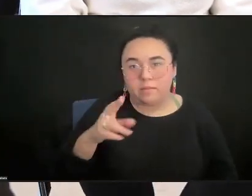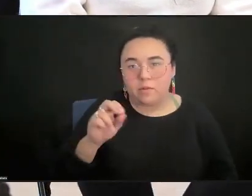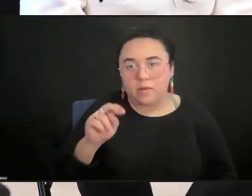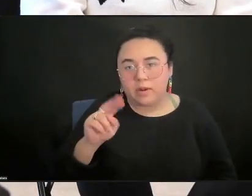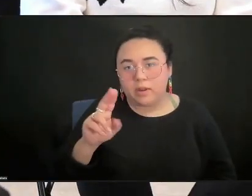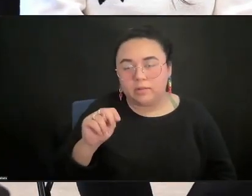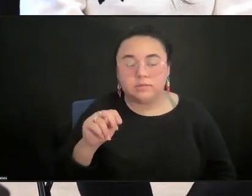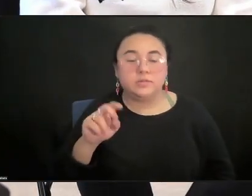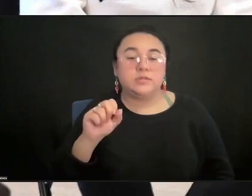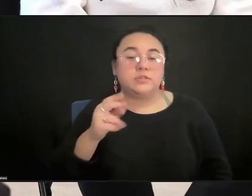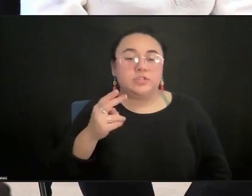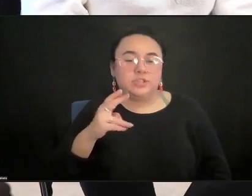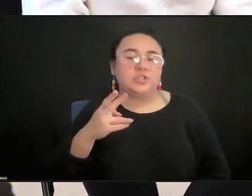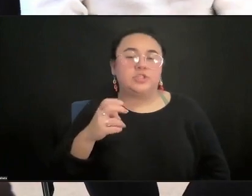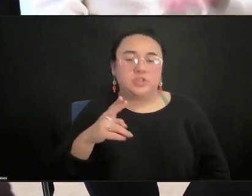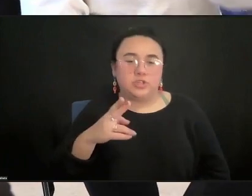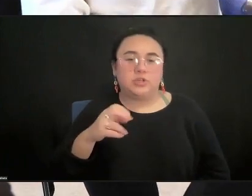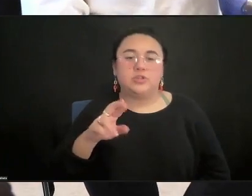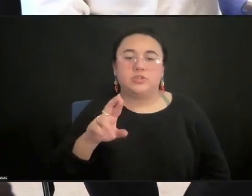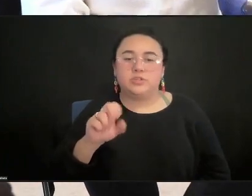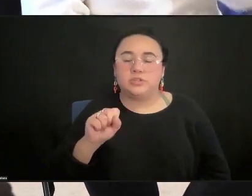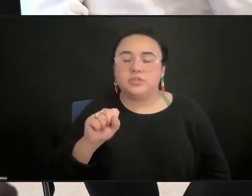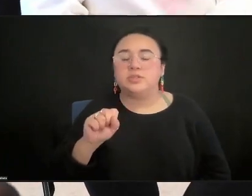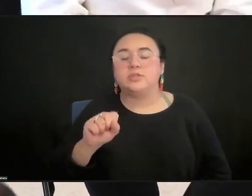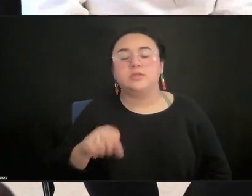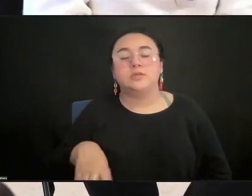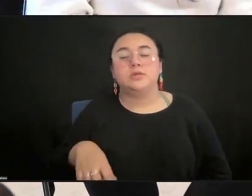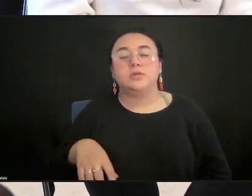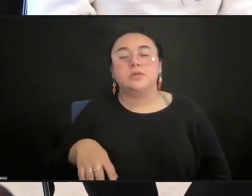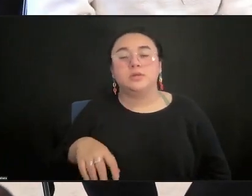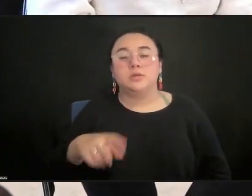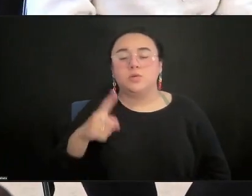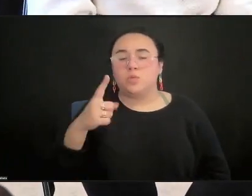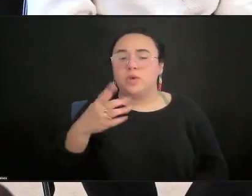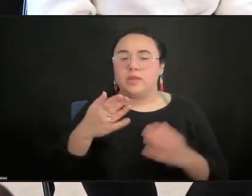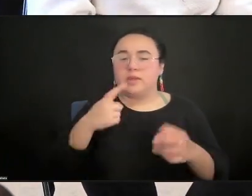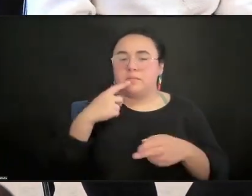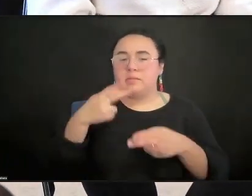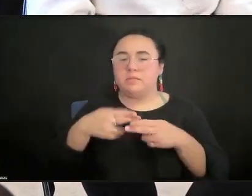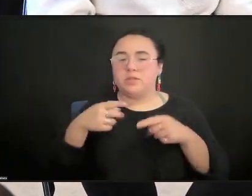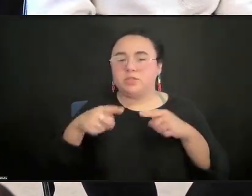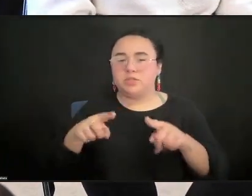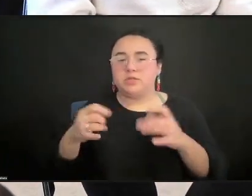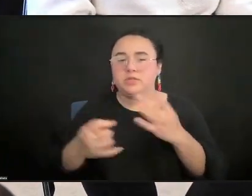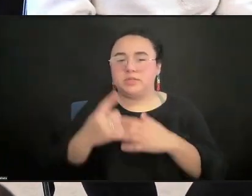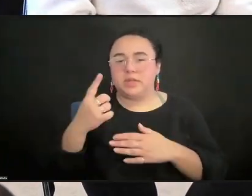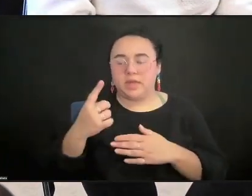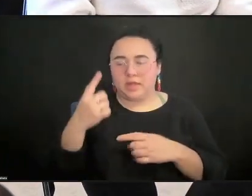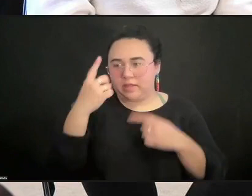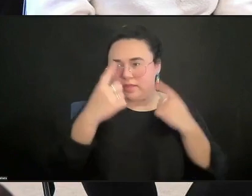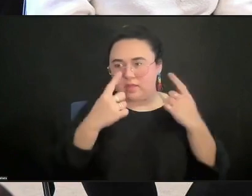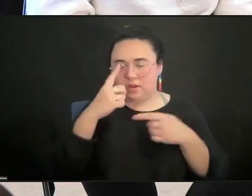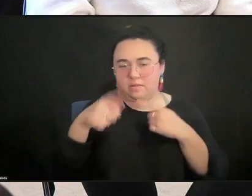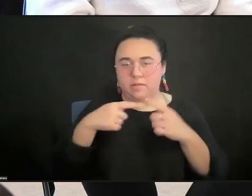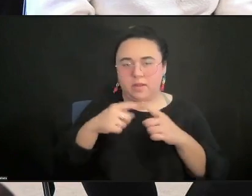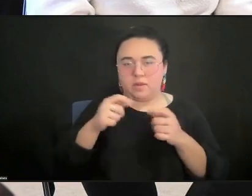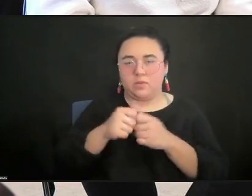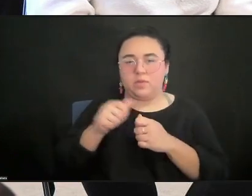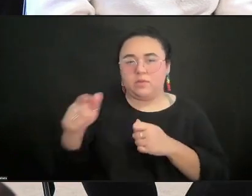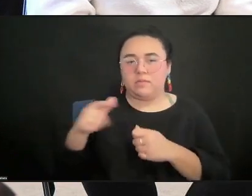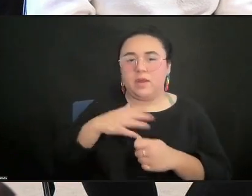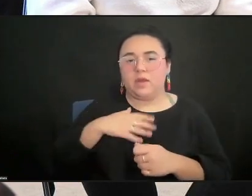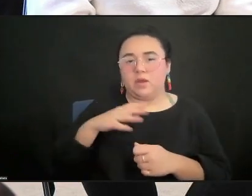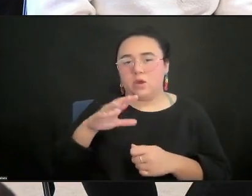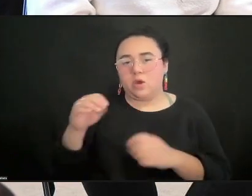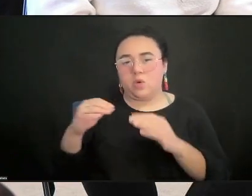One thing I wanted to bring up during this time that I thought about deeply, along with my colleague Bill Bregan, what is